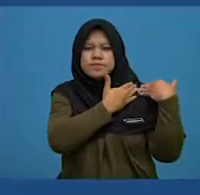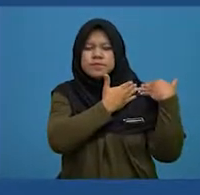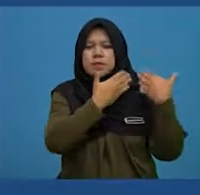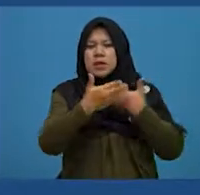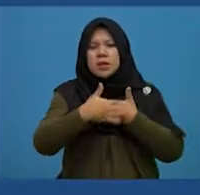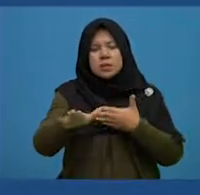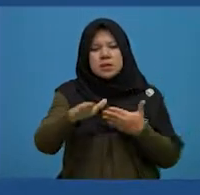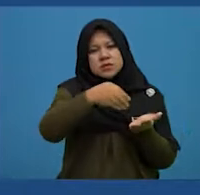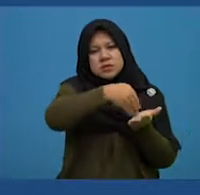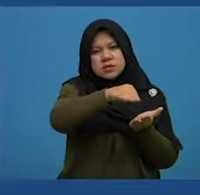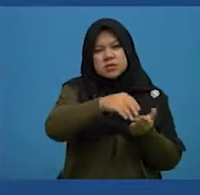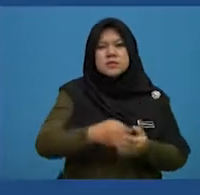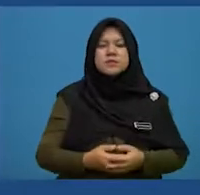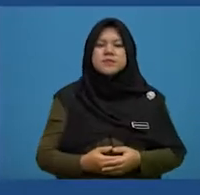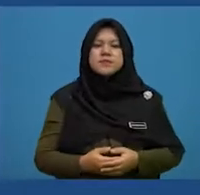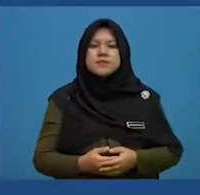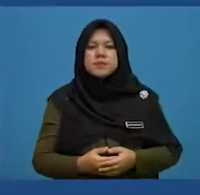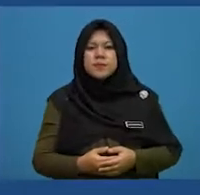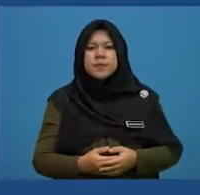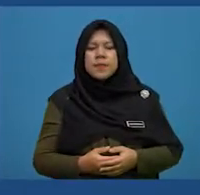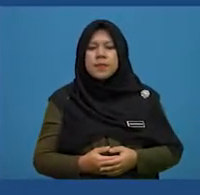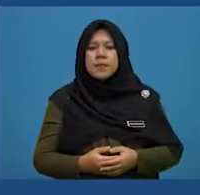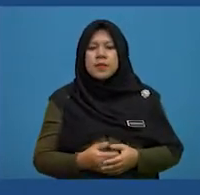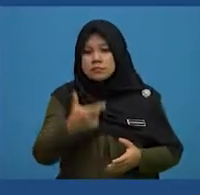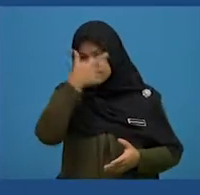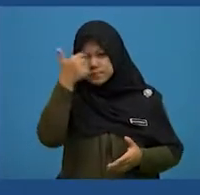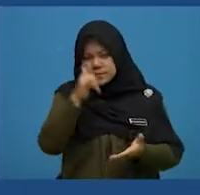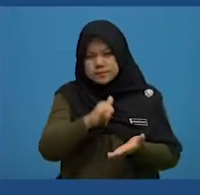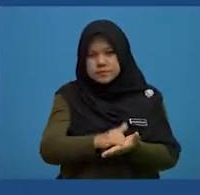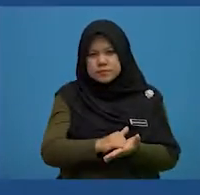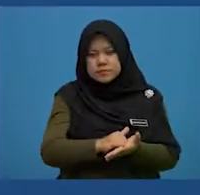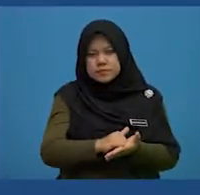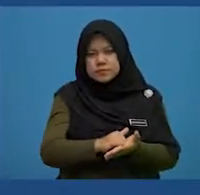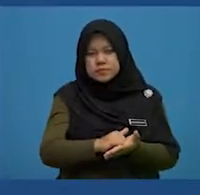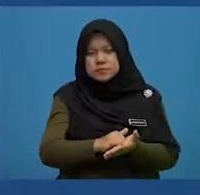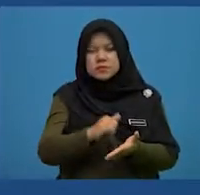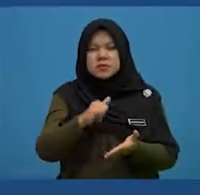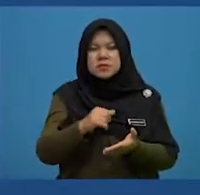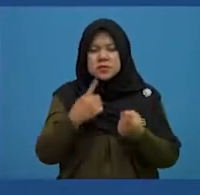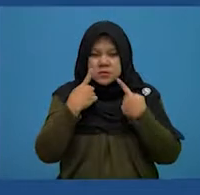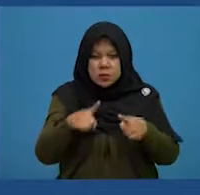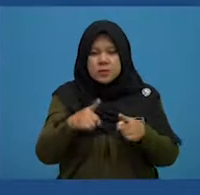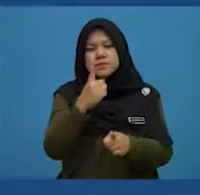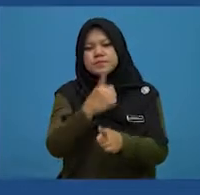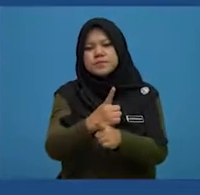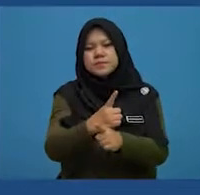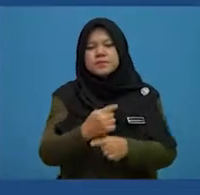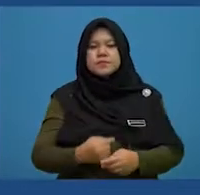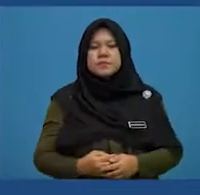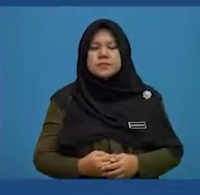to shoulder after a rejection. Therefore, this is the best answer.